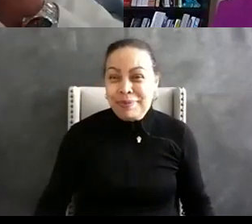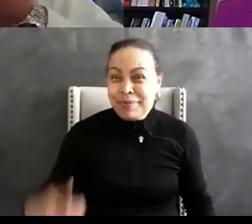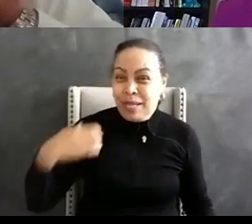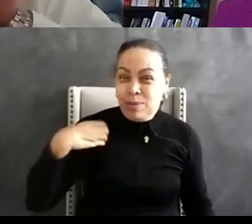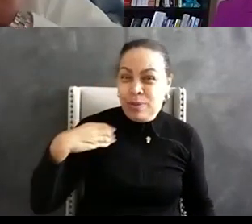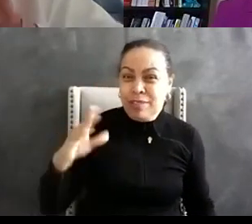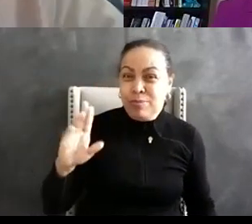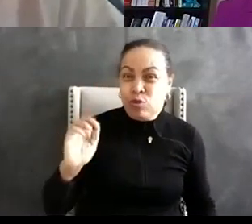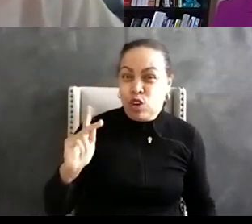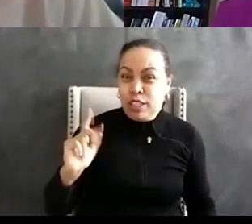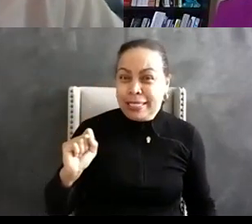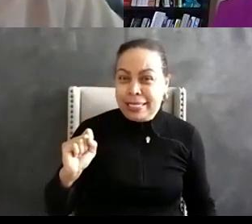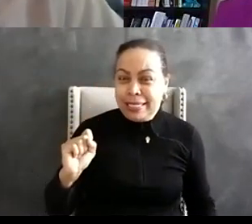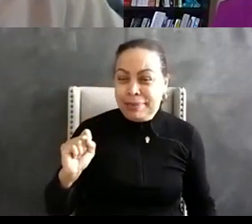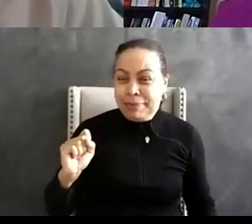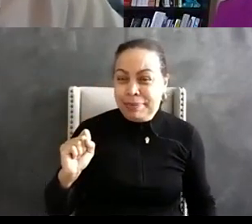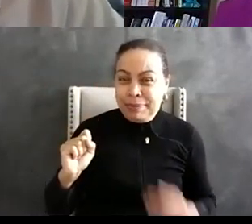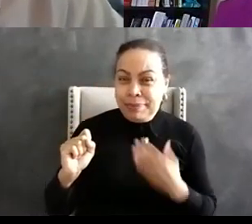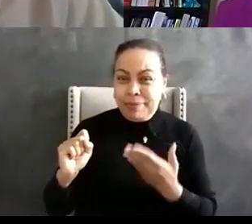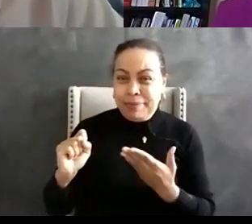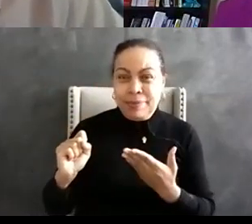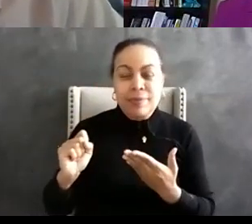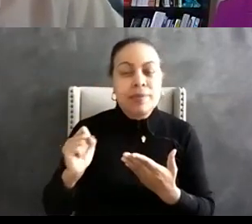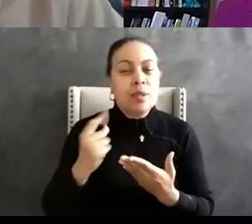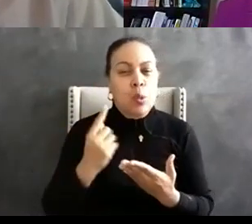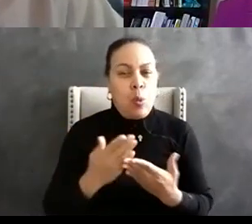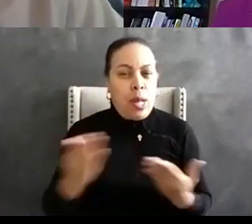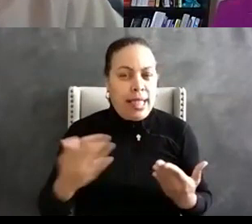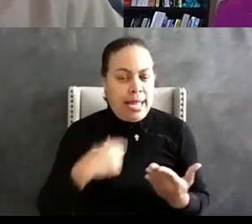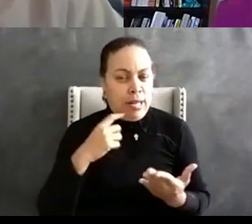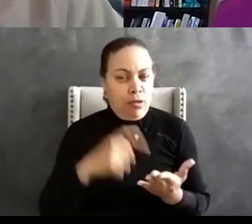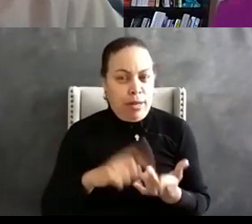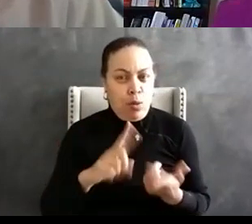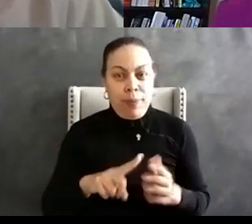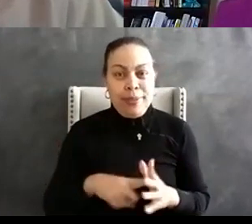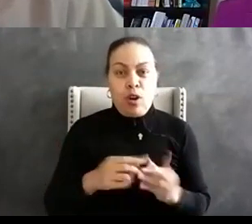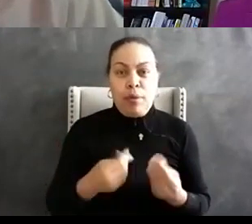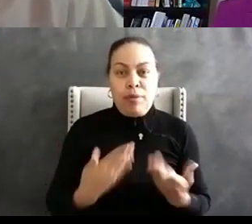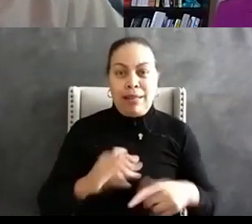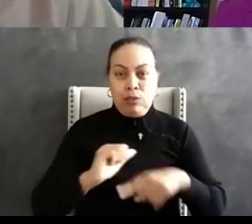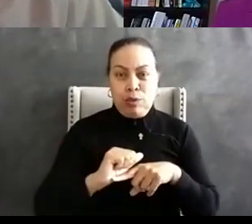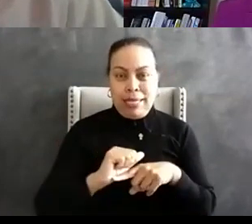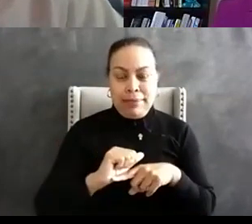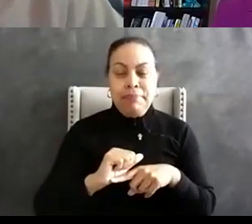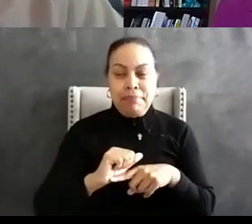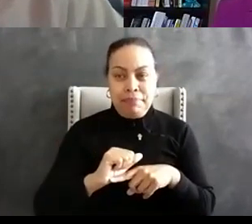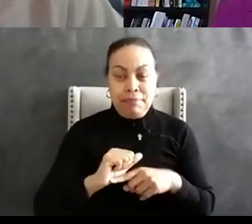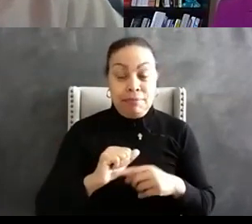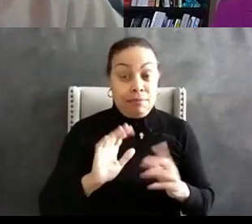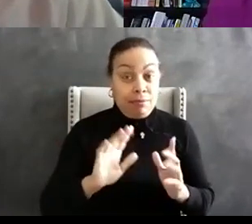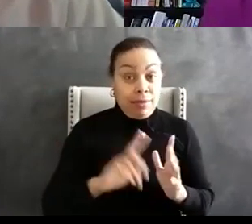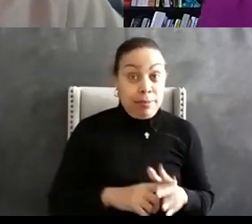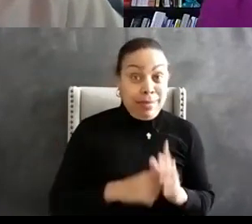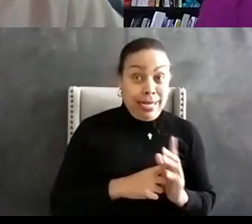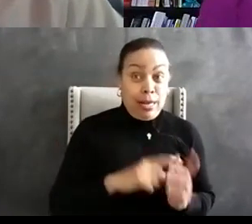and one of the things that i um recognized when we first started doing the training is when the when the training started officers